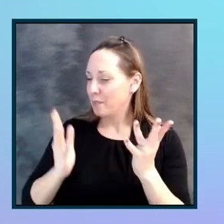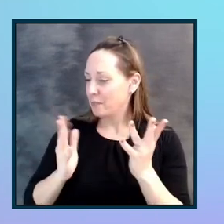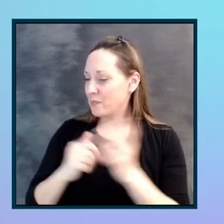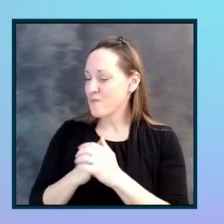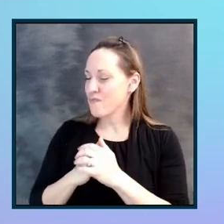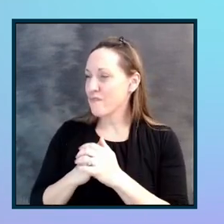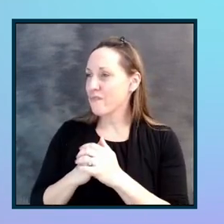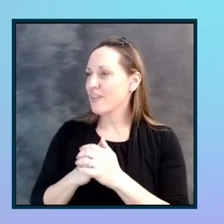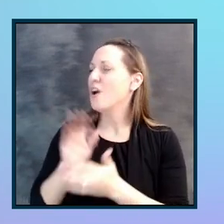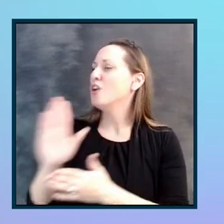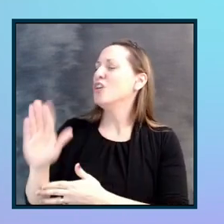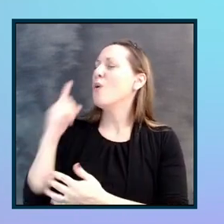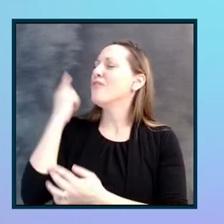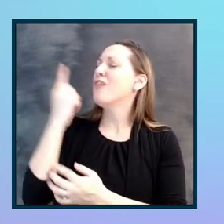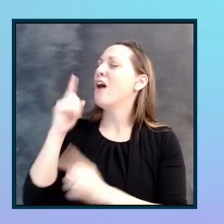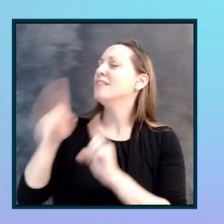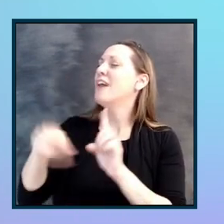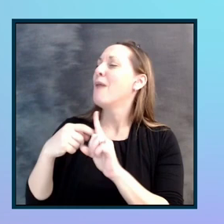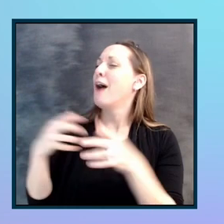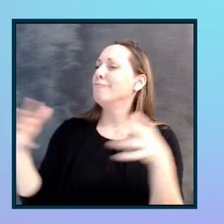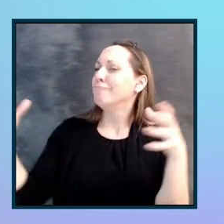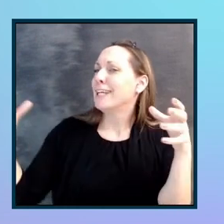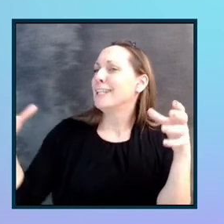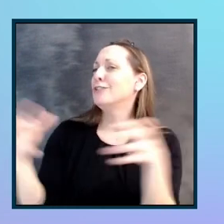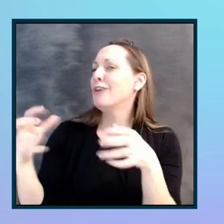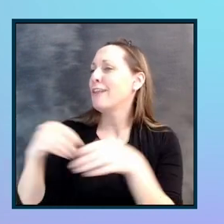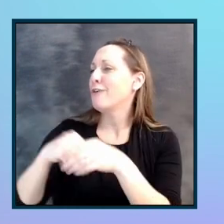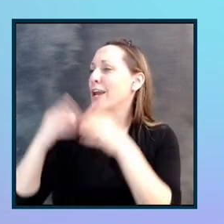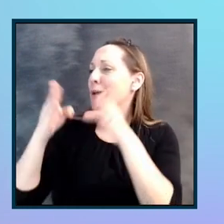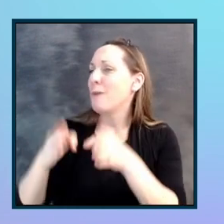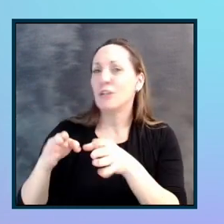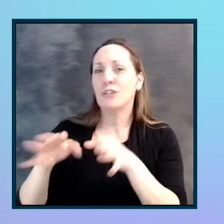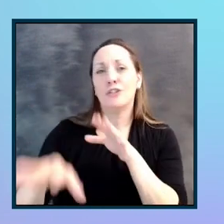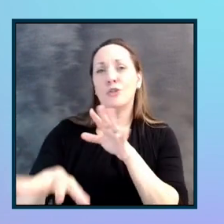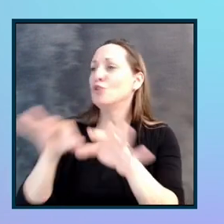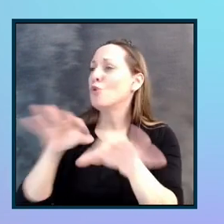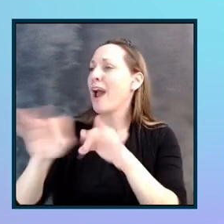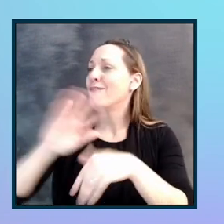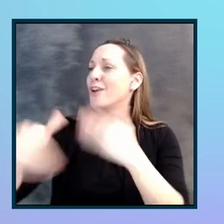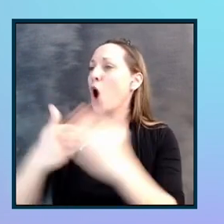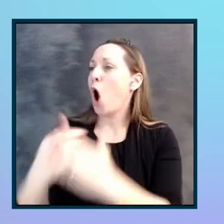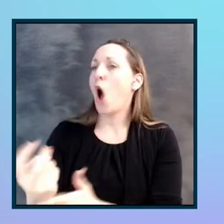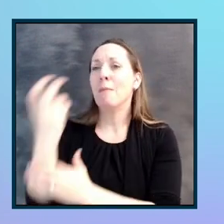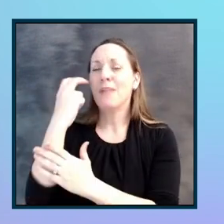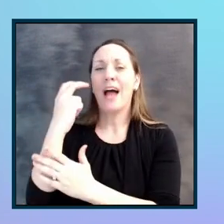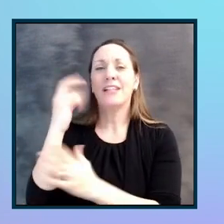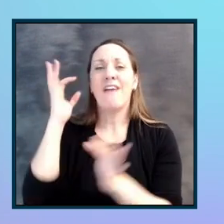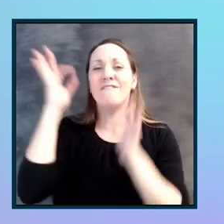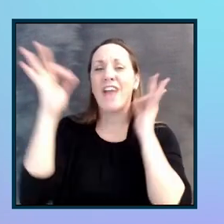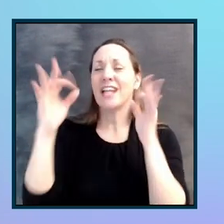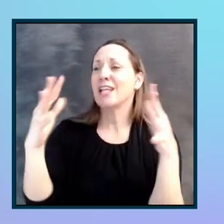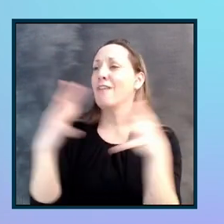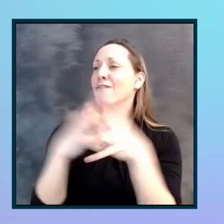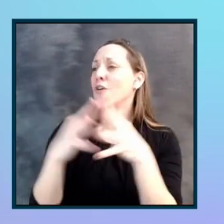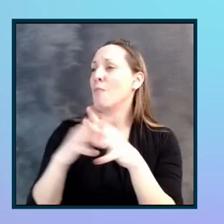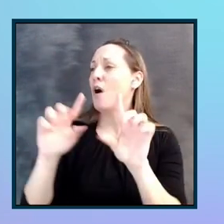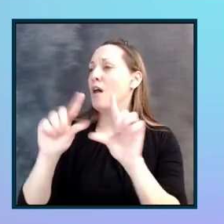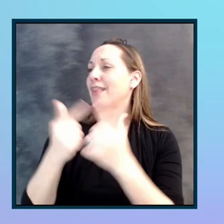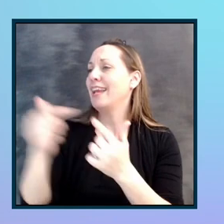know, what are your thoughts about getting together in person to draft the all blind fantasy football league this year?